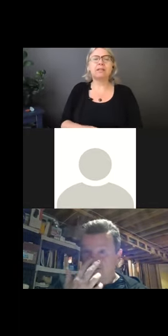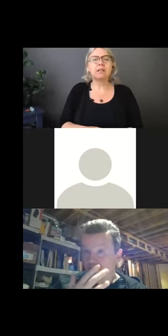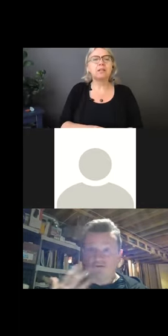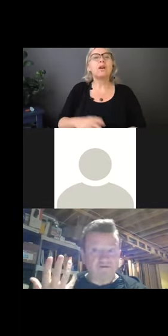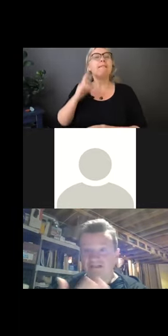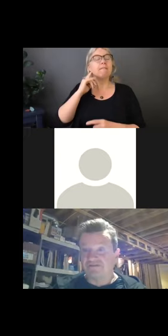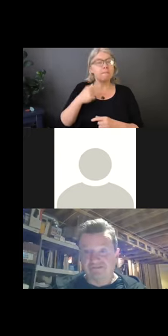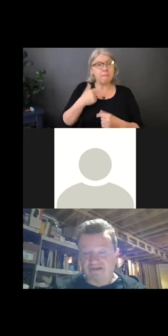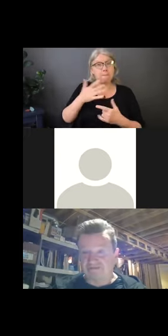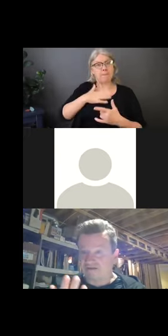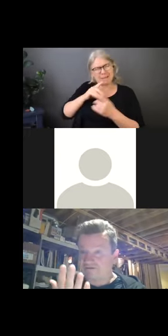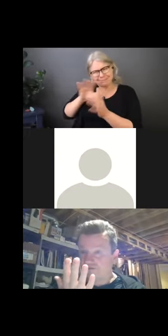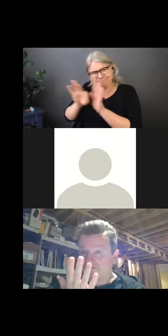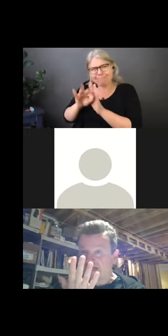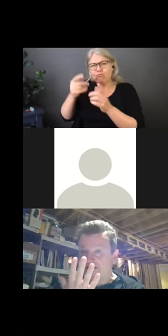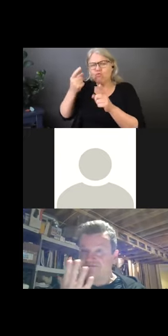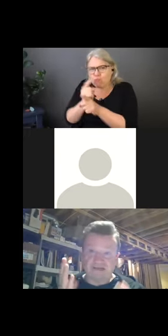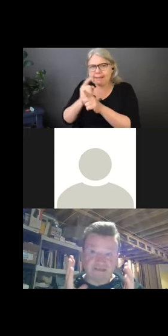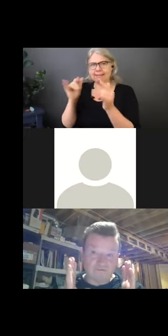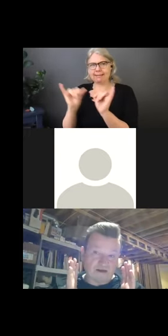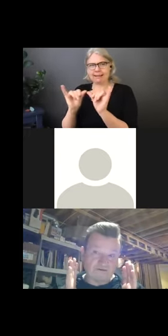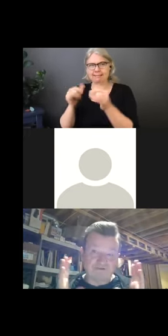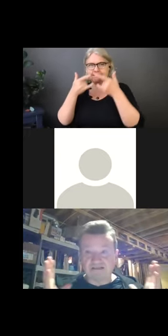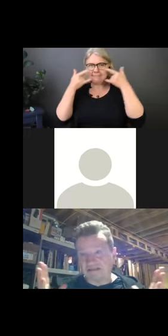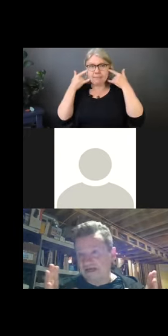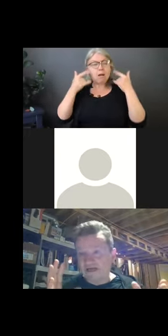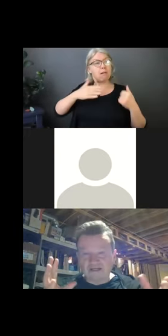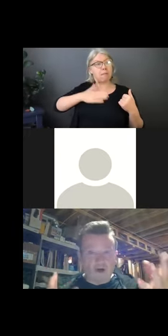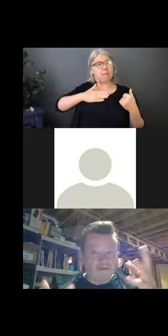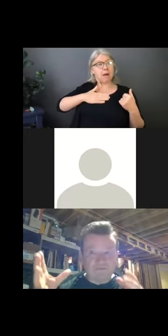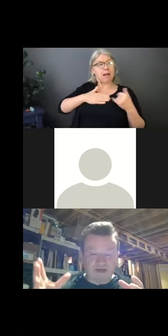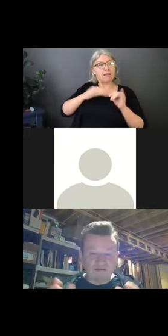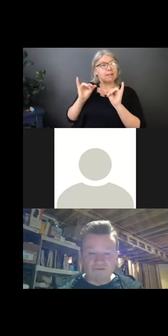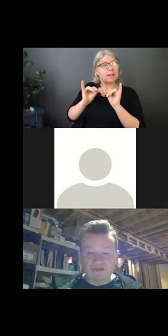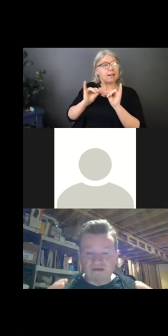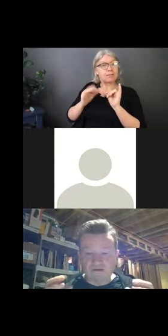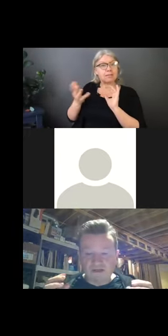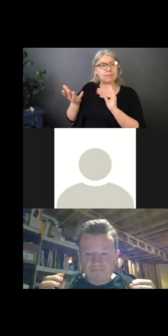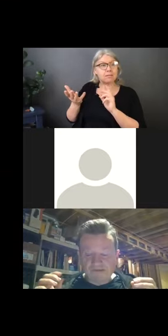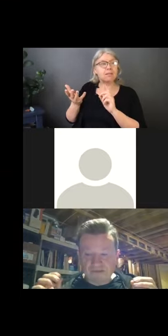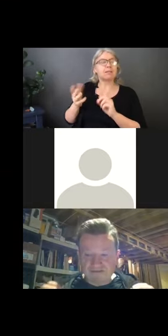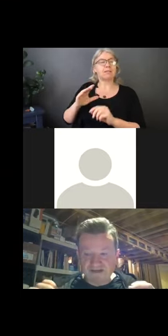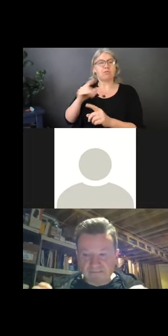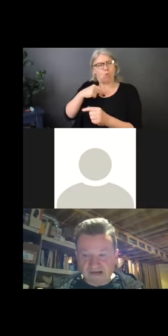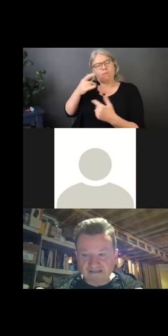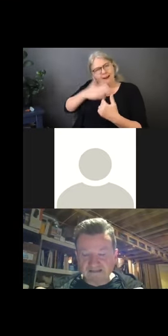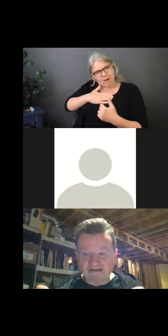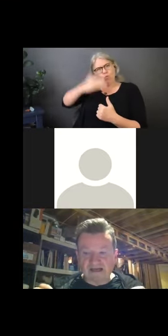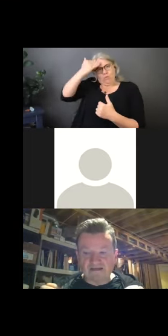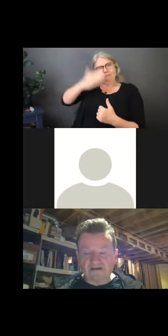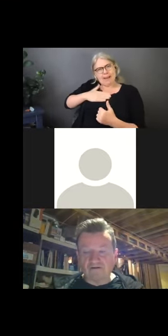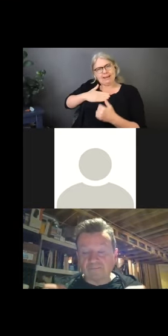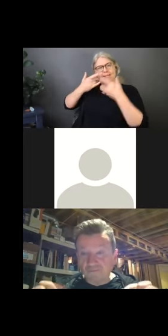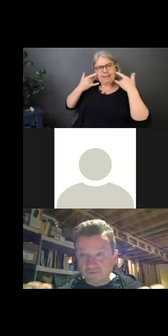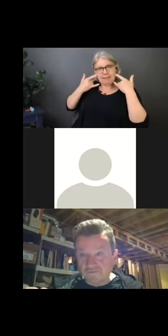you've got a smaller nose, you have a different fit. If you have a more flatter face and a rounder face, it, it all depends. So there are specific masks